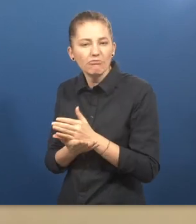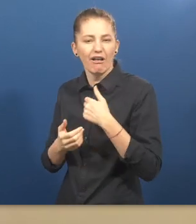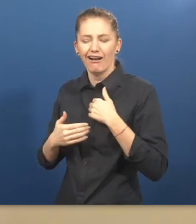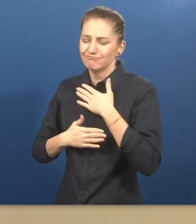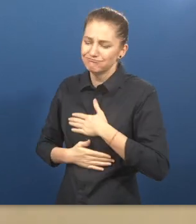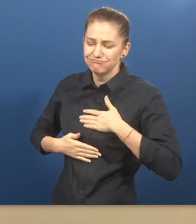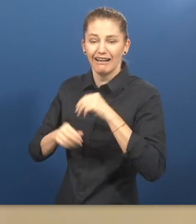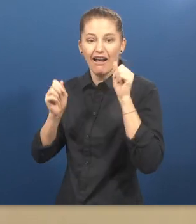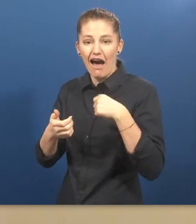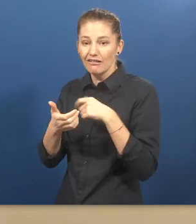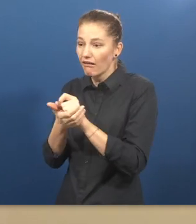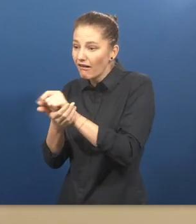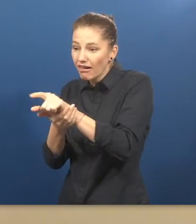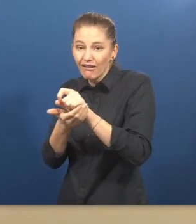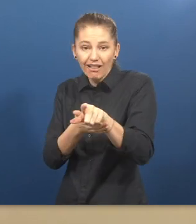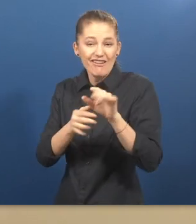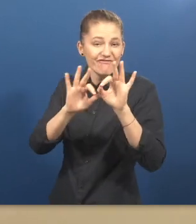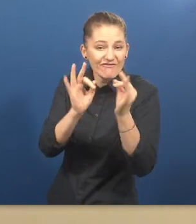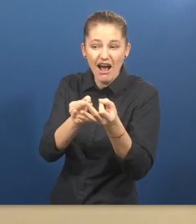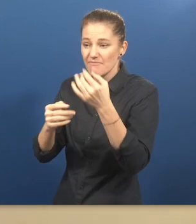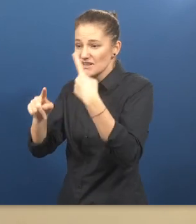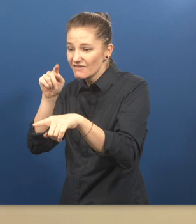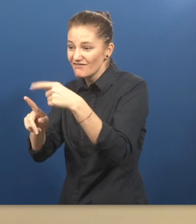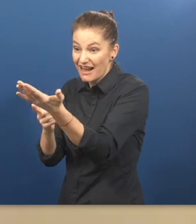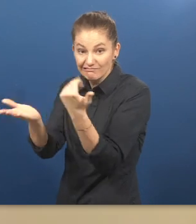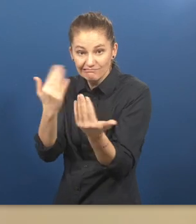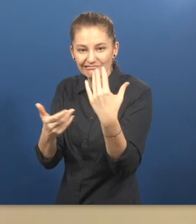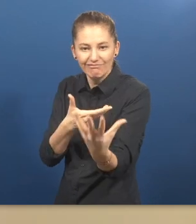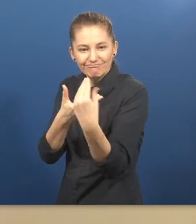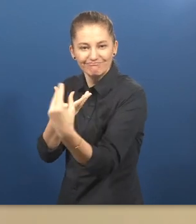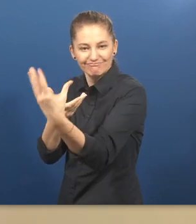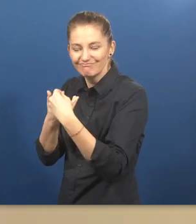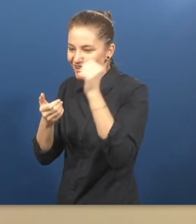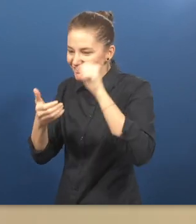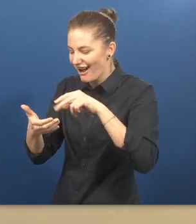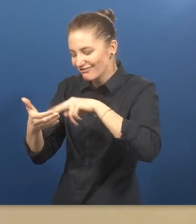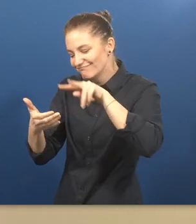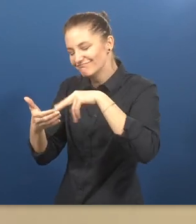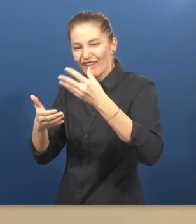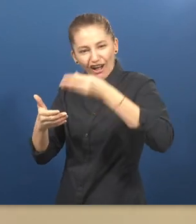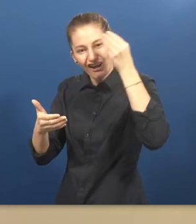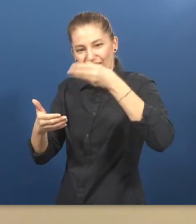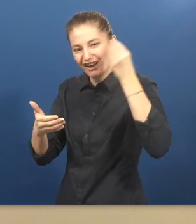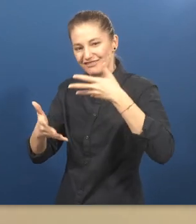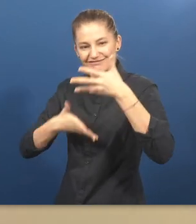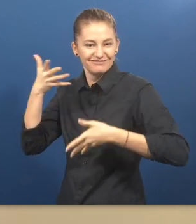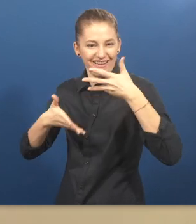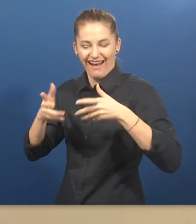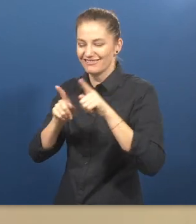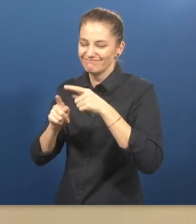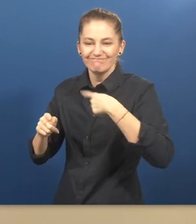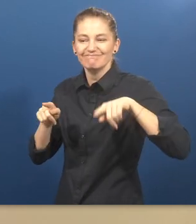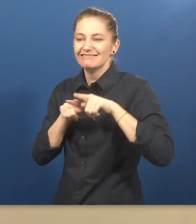pleasing to send to extended families and friends to invite them to learn even more